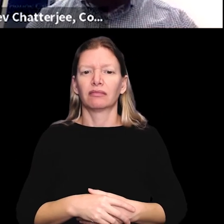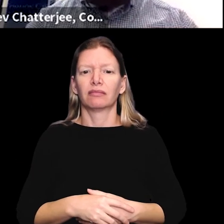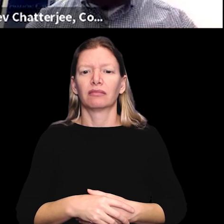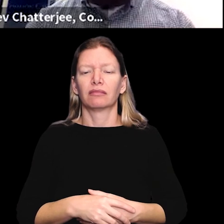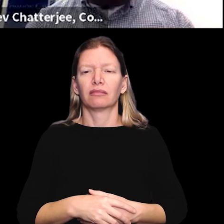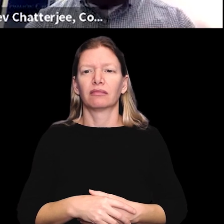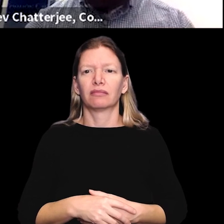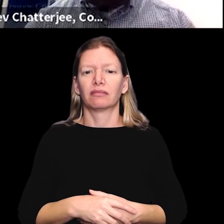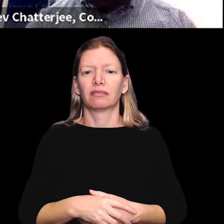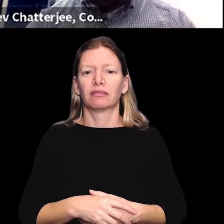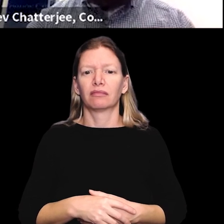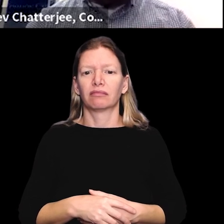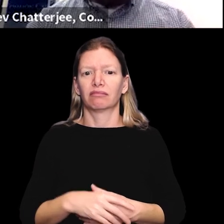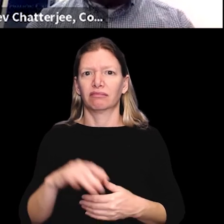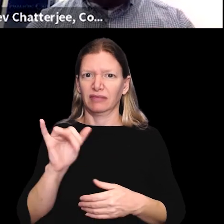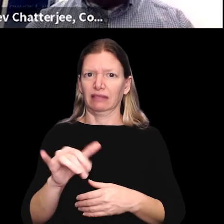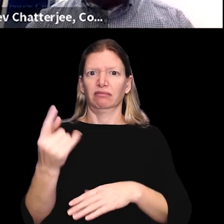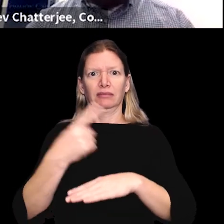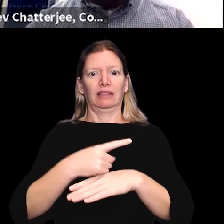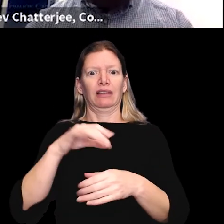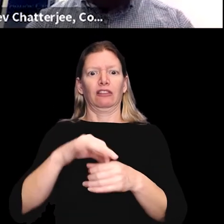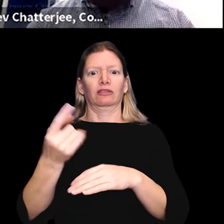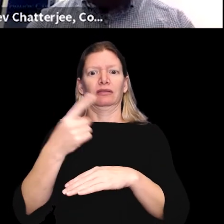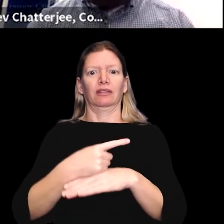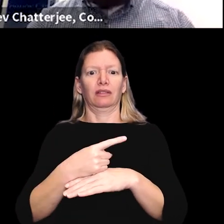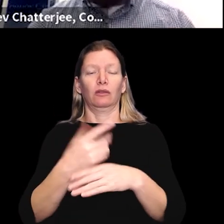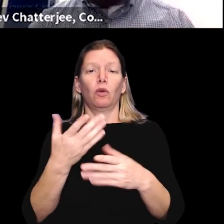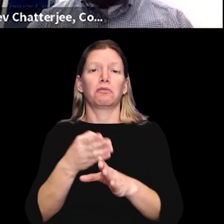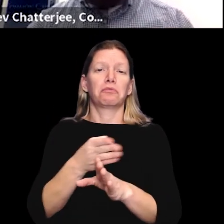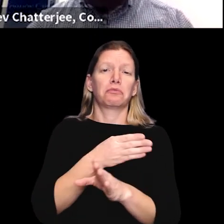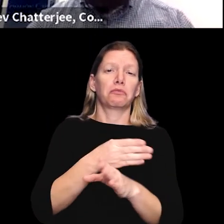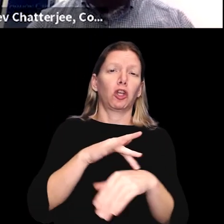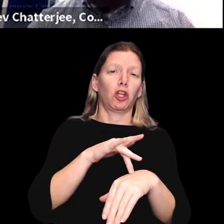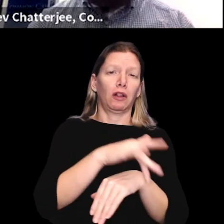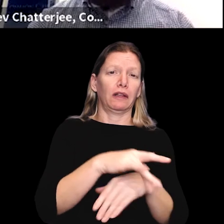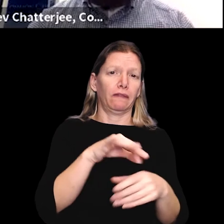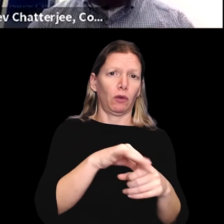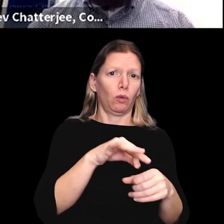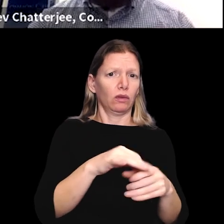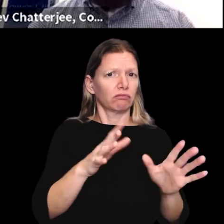appear at the ballot box on election day or during early voting.